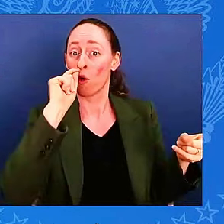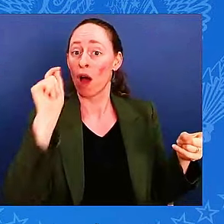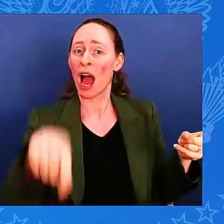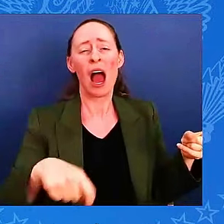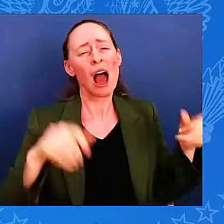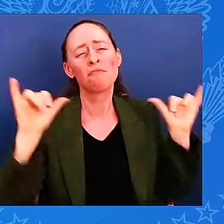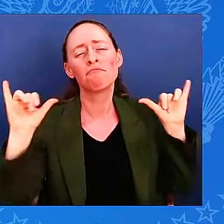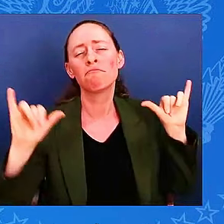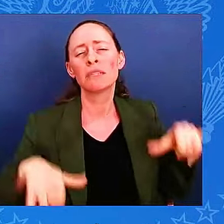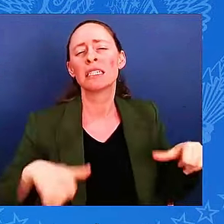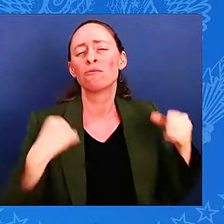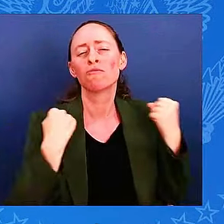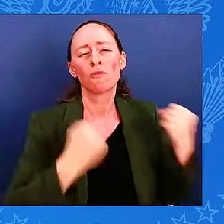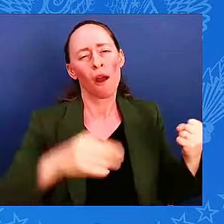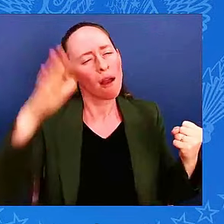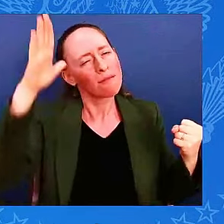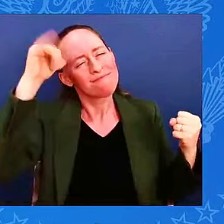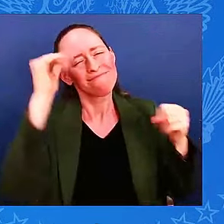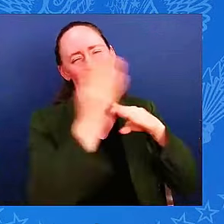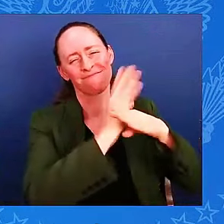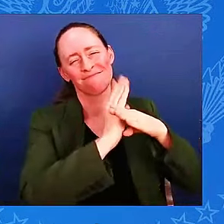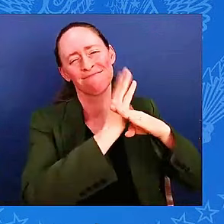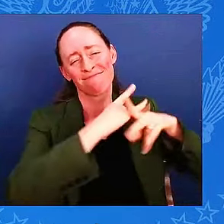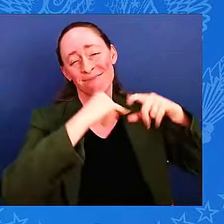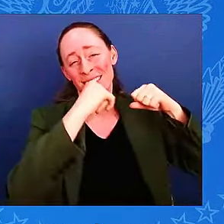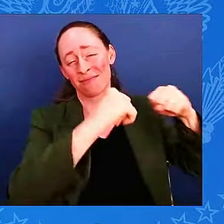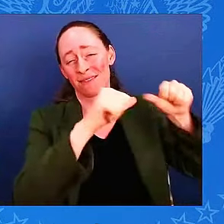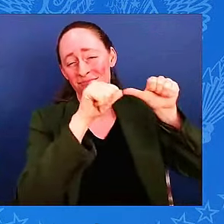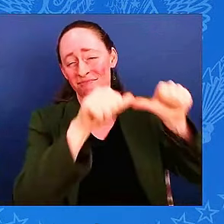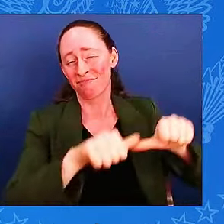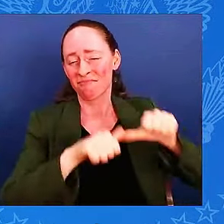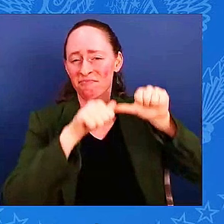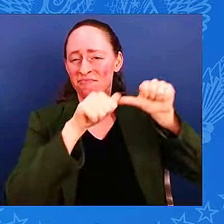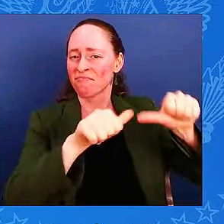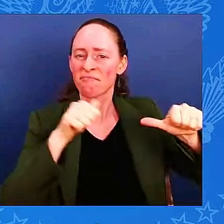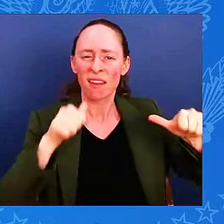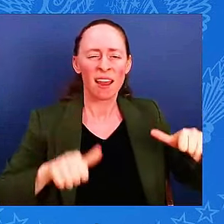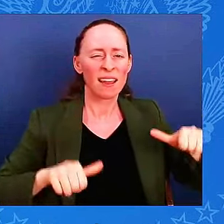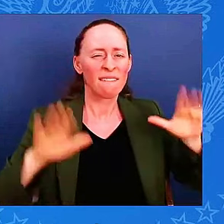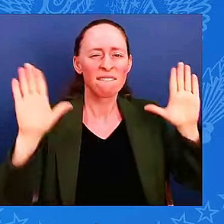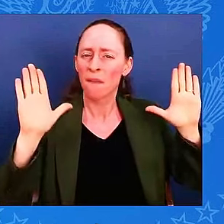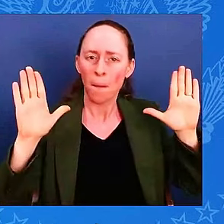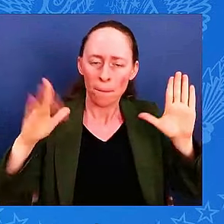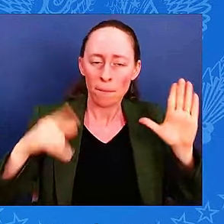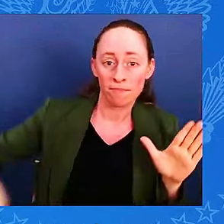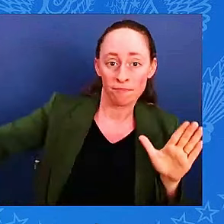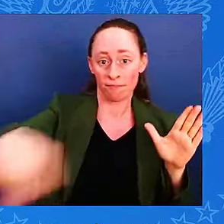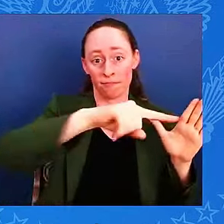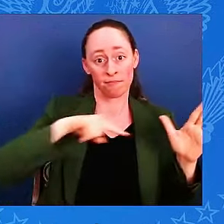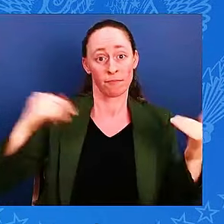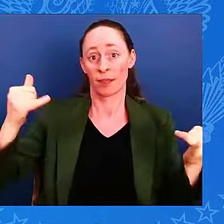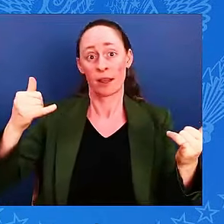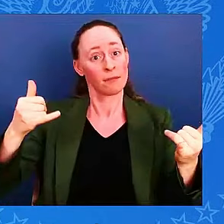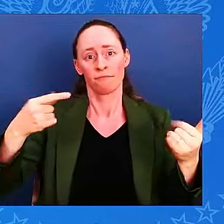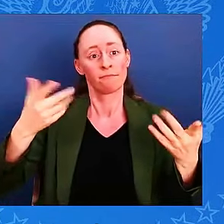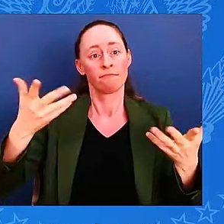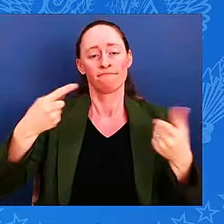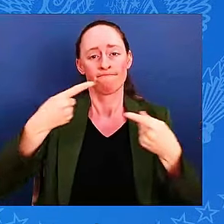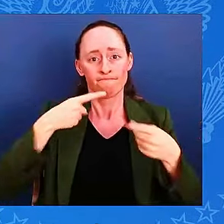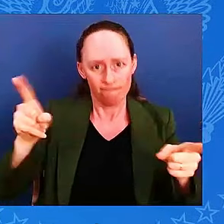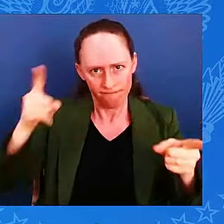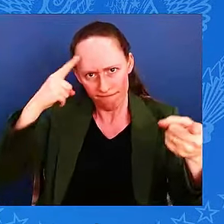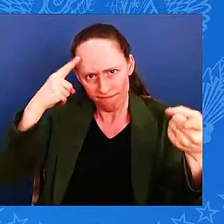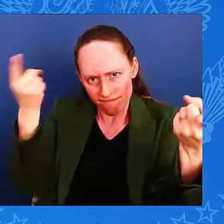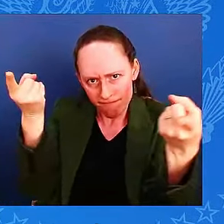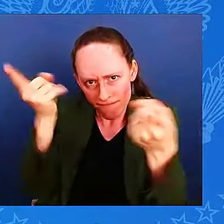the Joint Declaration of Support for Ukraine, Recovery, and Reconstruction to make it clear we stand with Ukraine, now